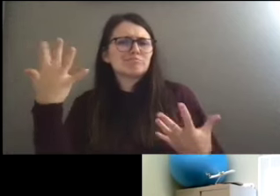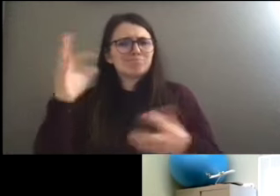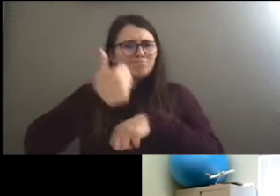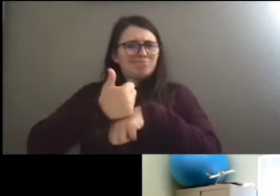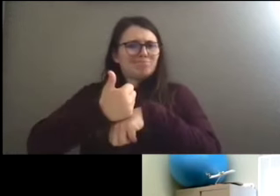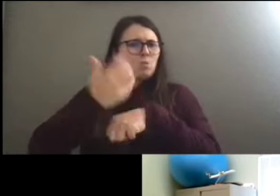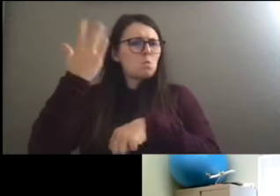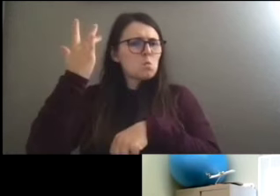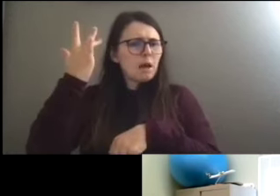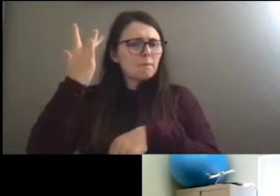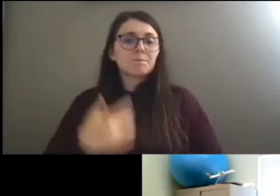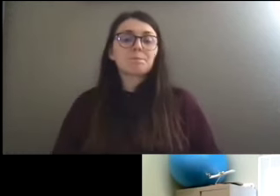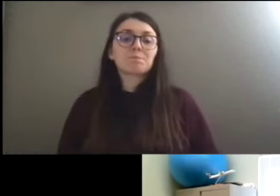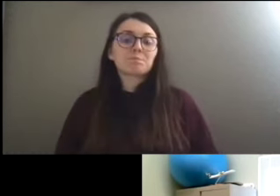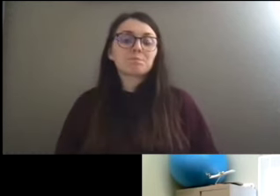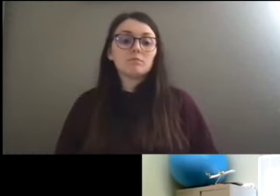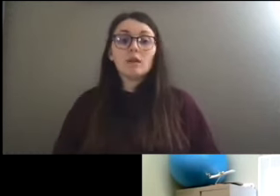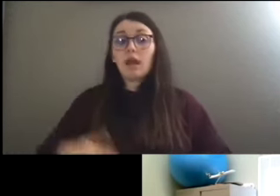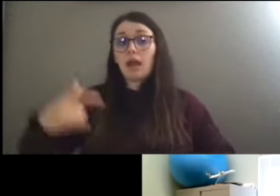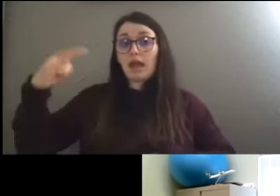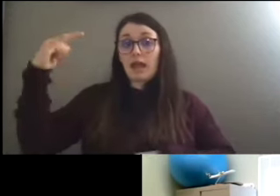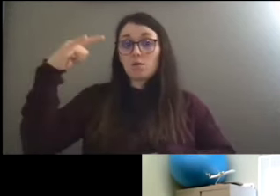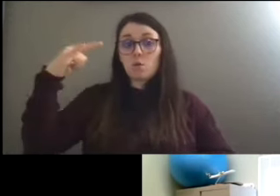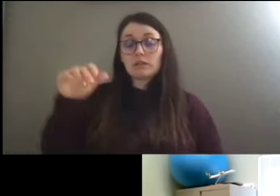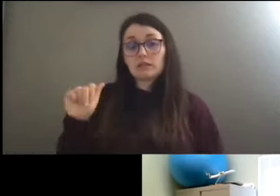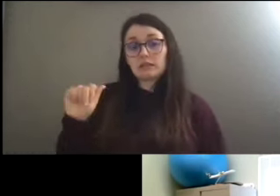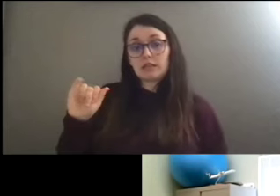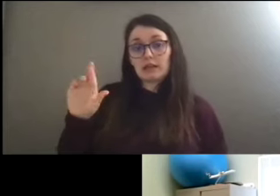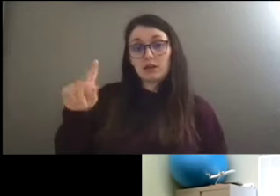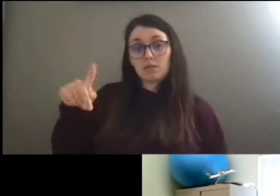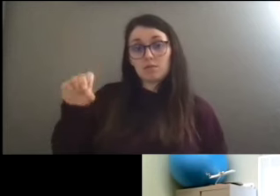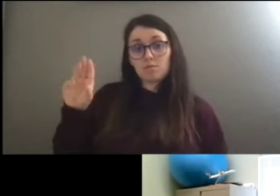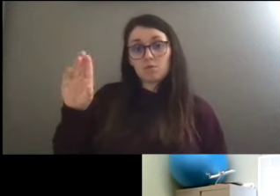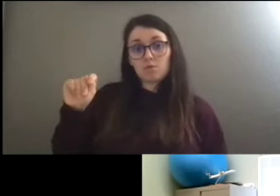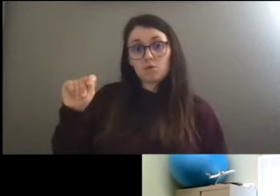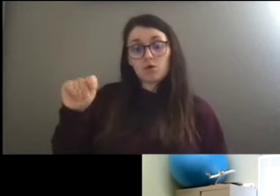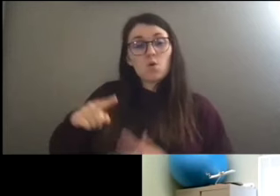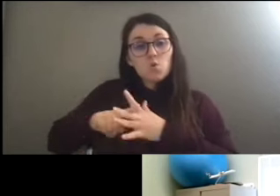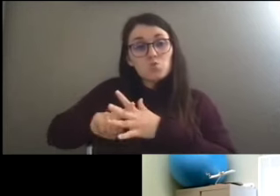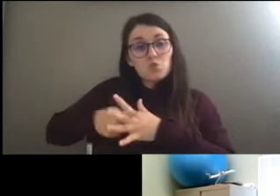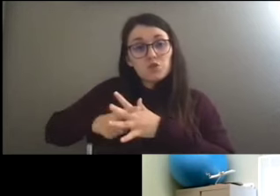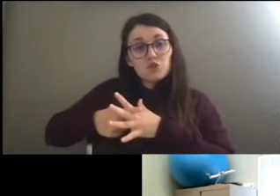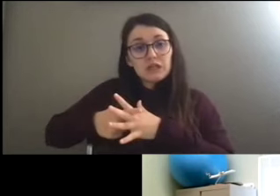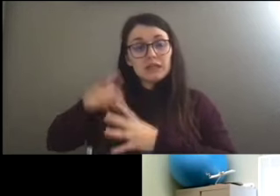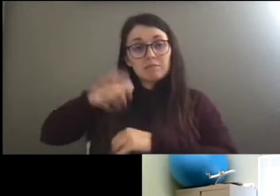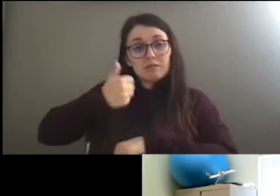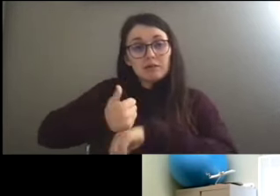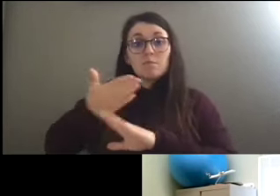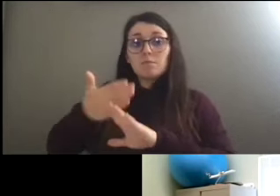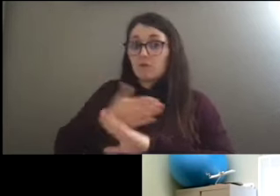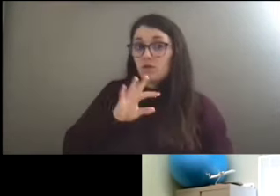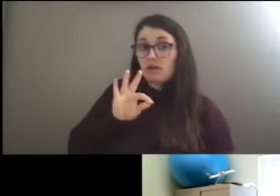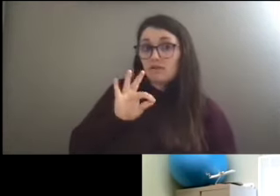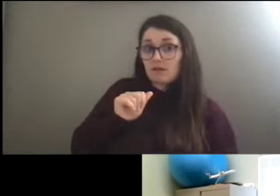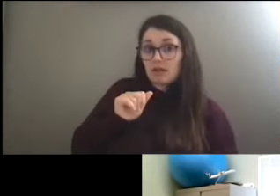Well, airports were originally made, um, by, well, the, before the FAA, there was the CAA,